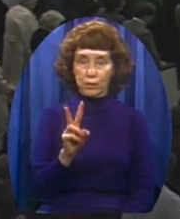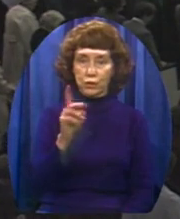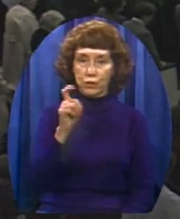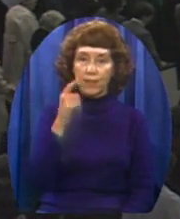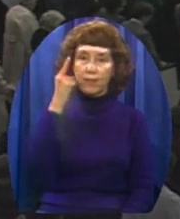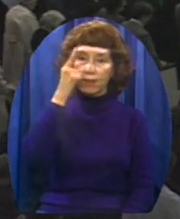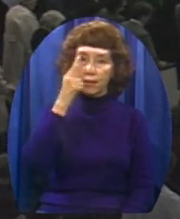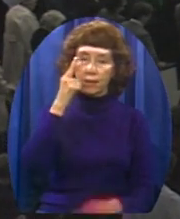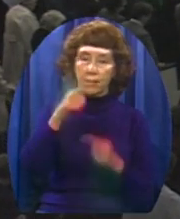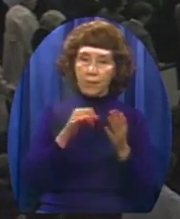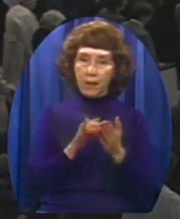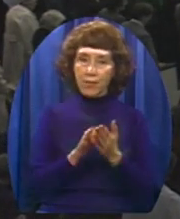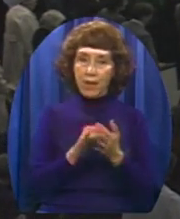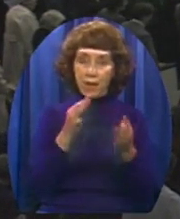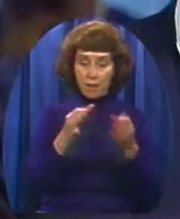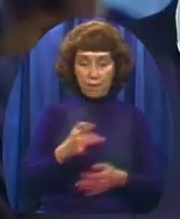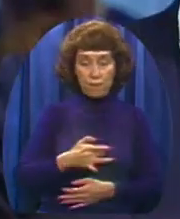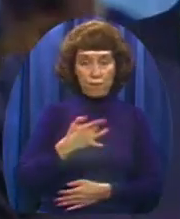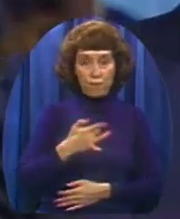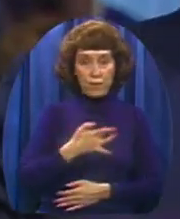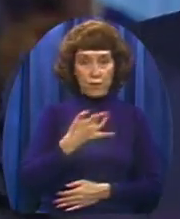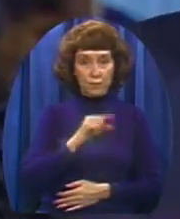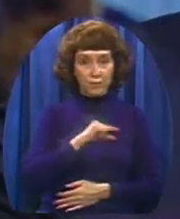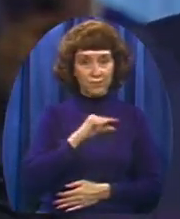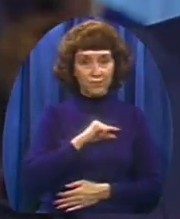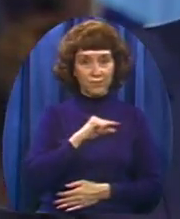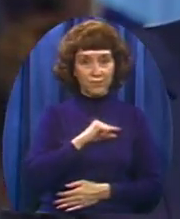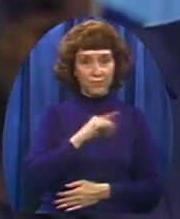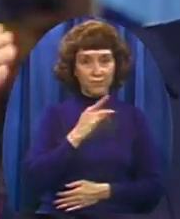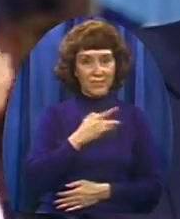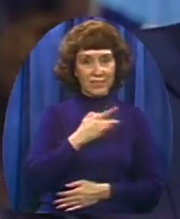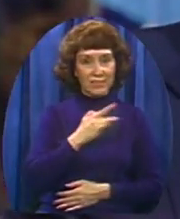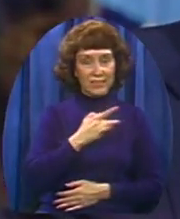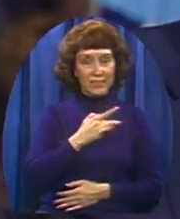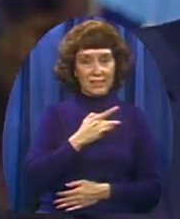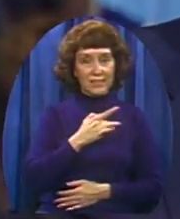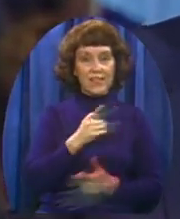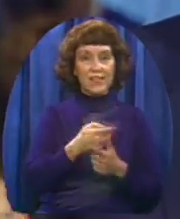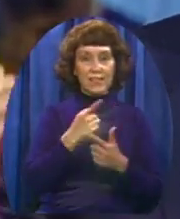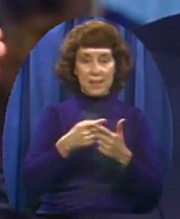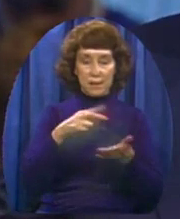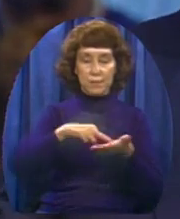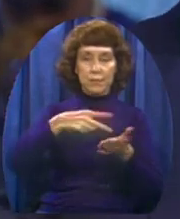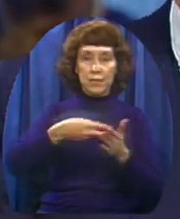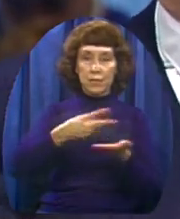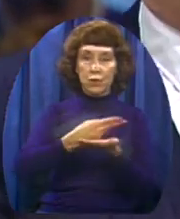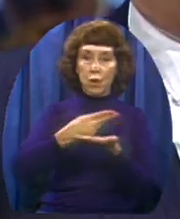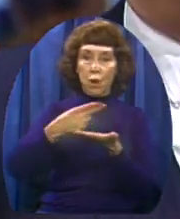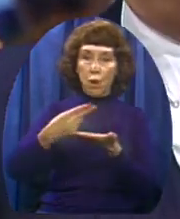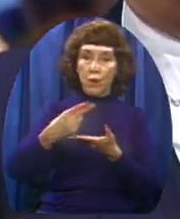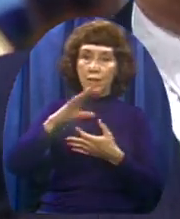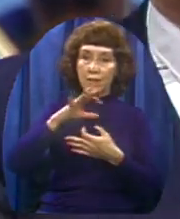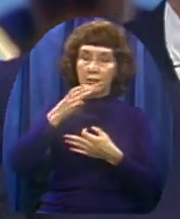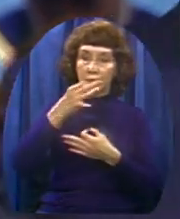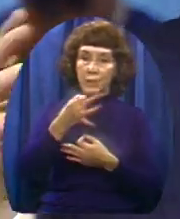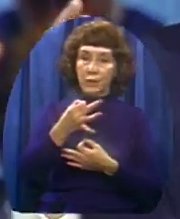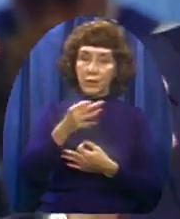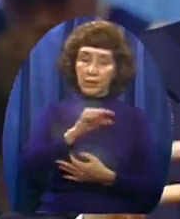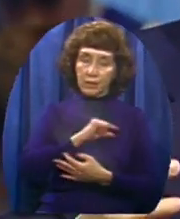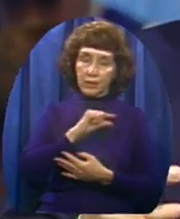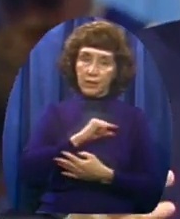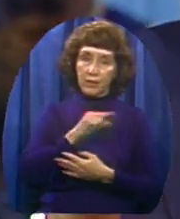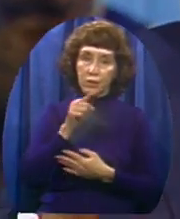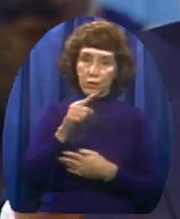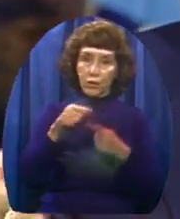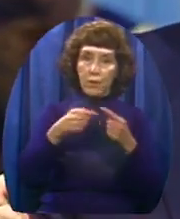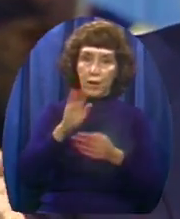pastors Go to a private prayer room And there one of them will pray with you And help you If you need to get right with God You need to get saved You've got a